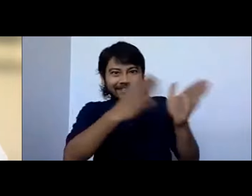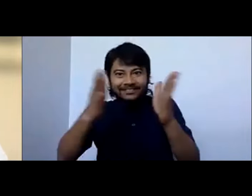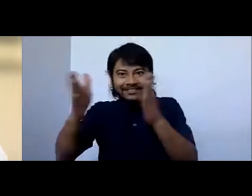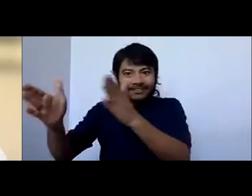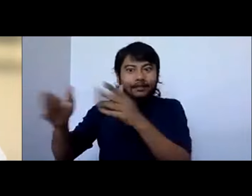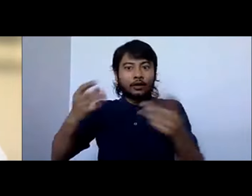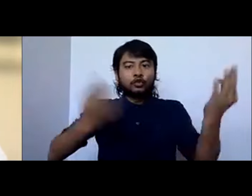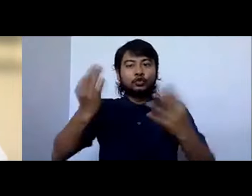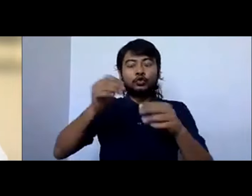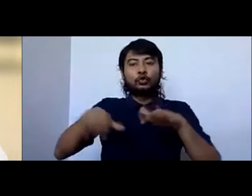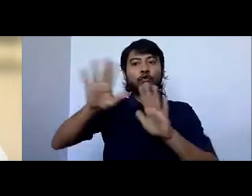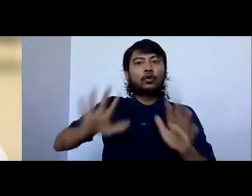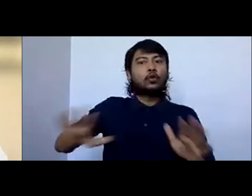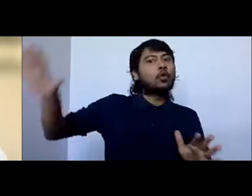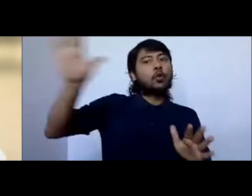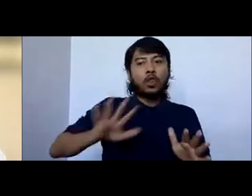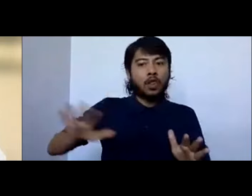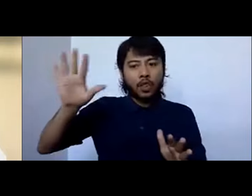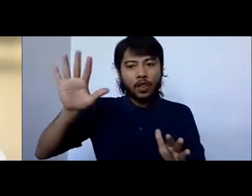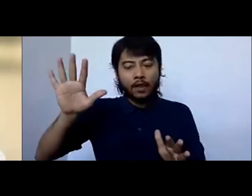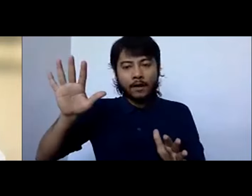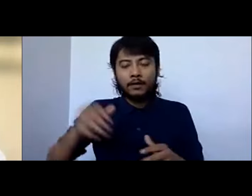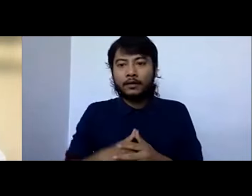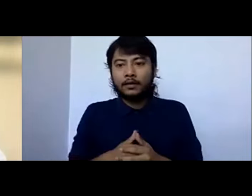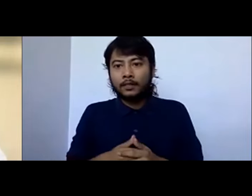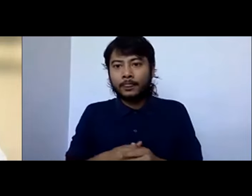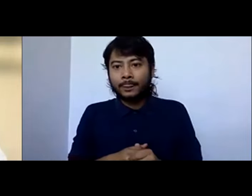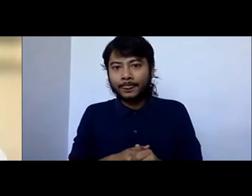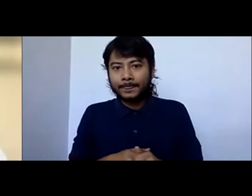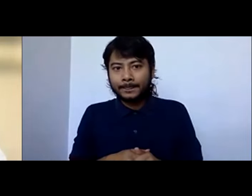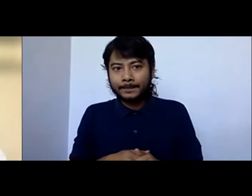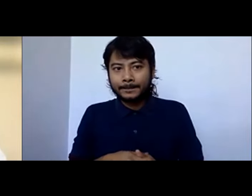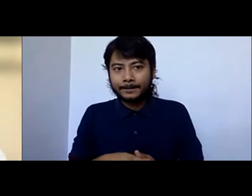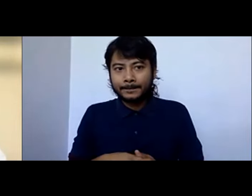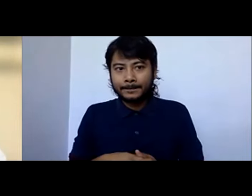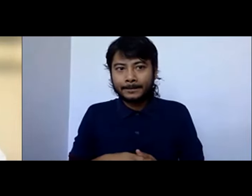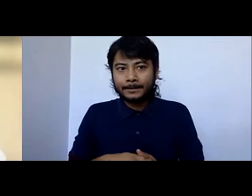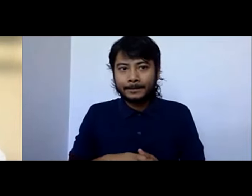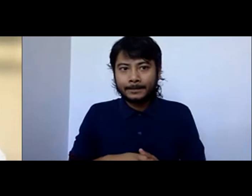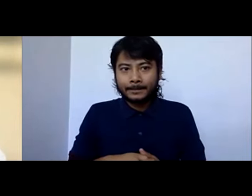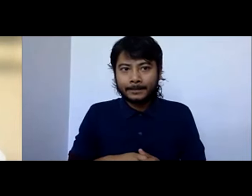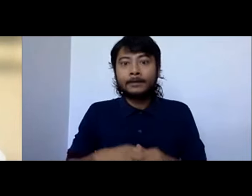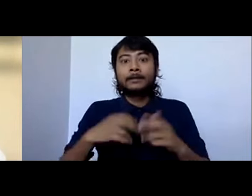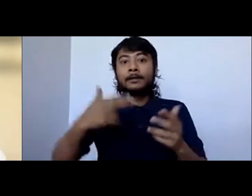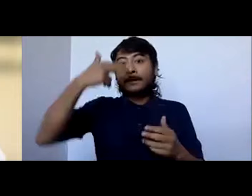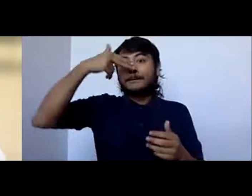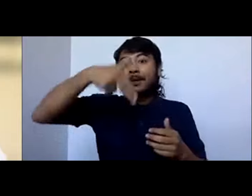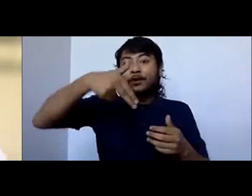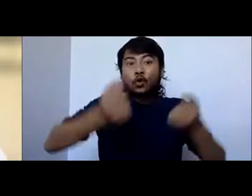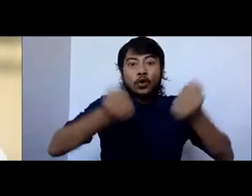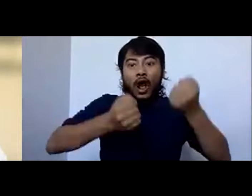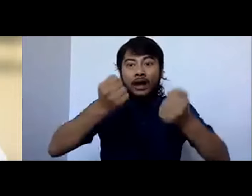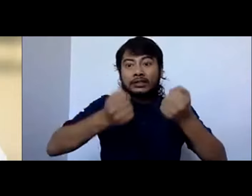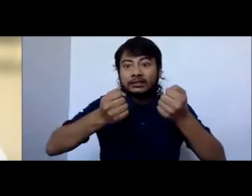standard for new imports for the first time in New Zealand history. So before what used to happen was, you a lot of countries would dump their old petrol cars in New